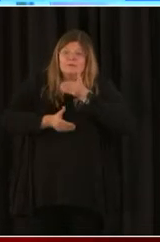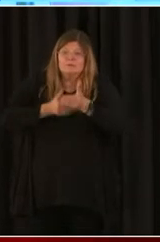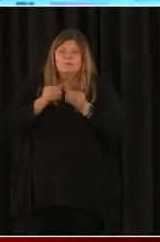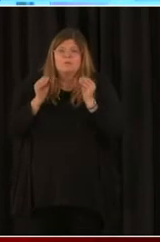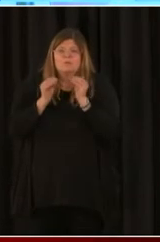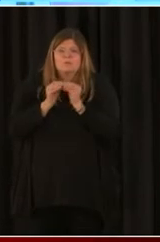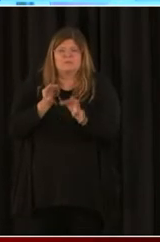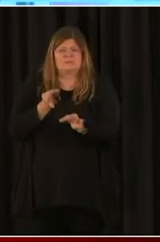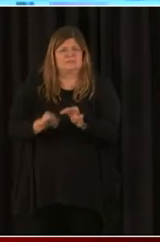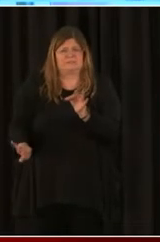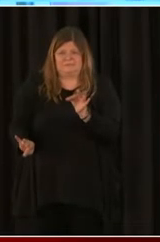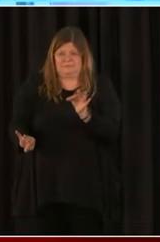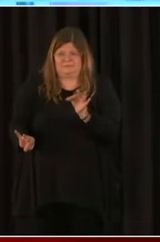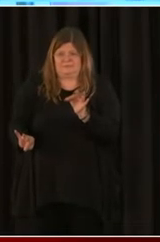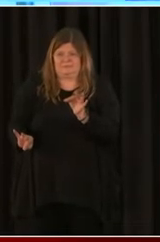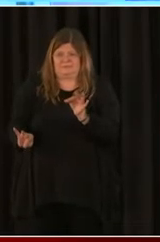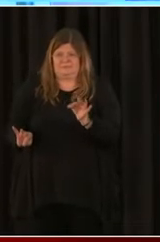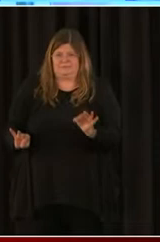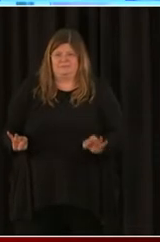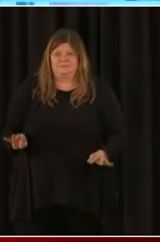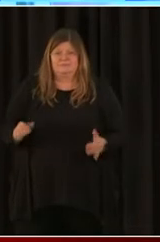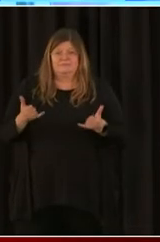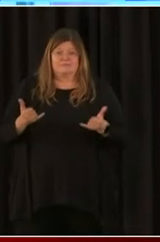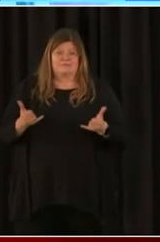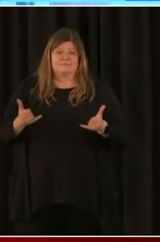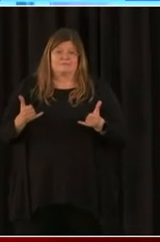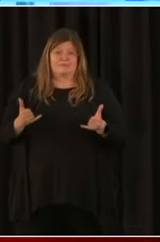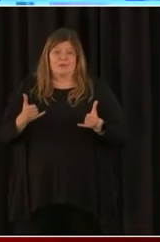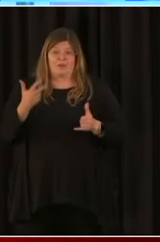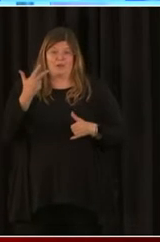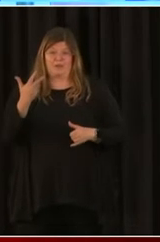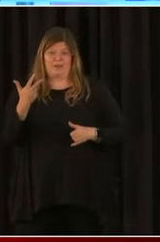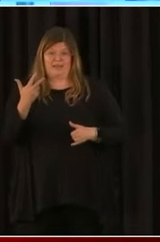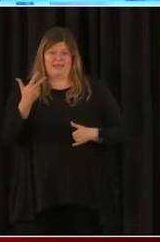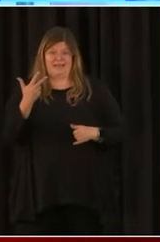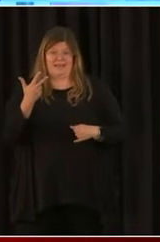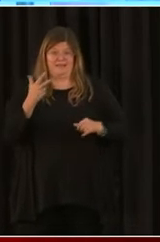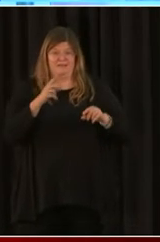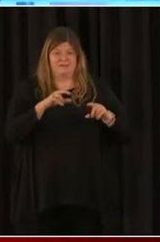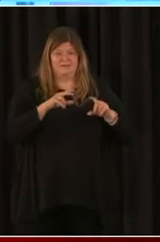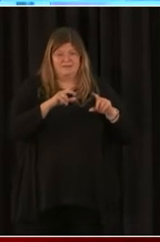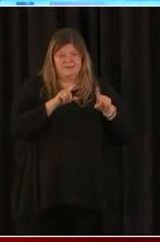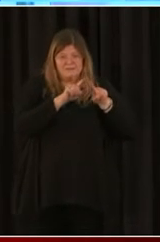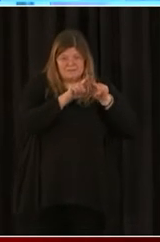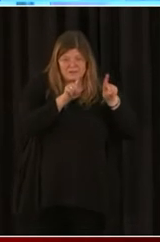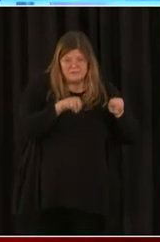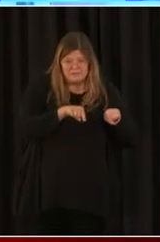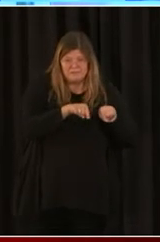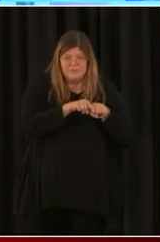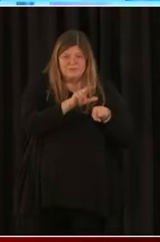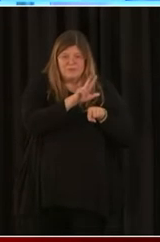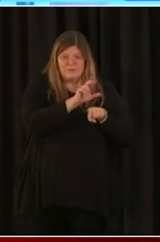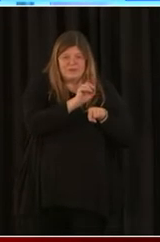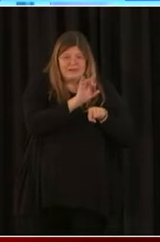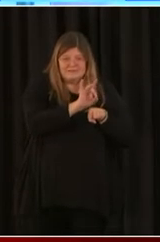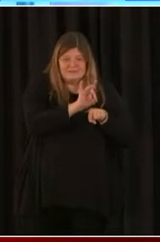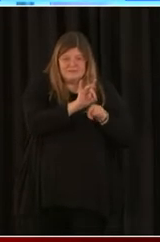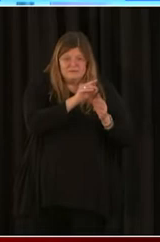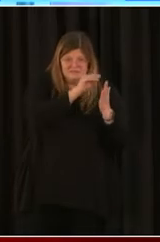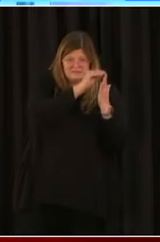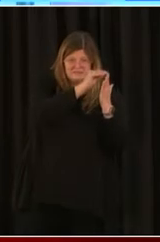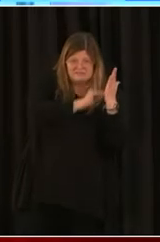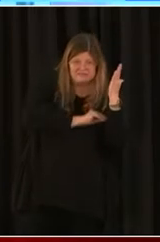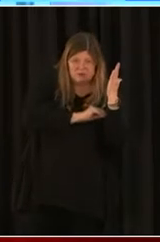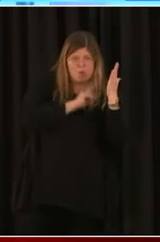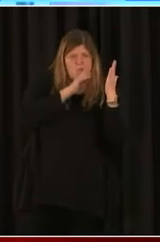right now, you have three forms. That's the 3508 form, which is the long form. You